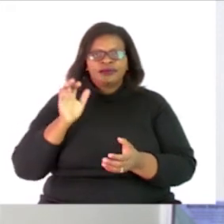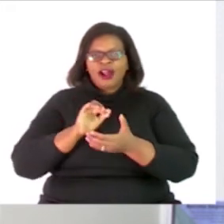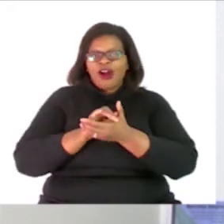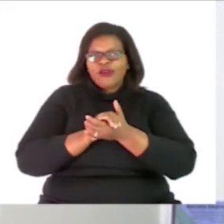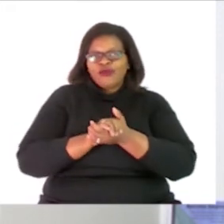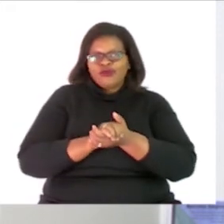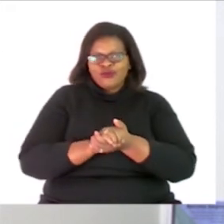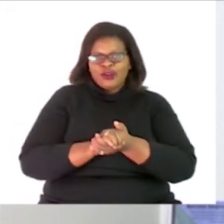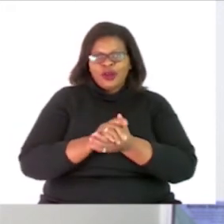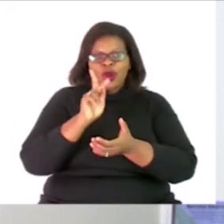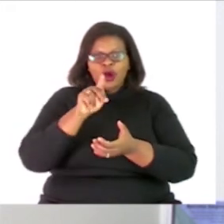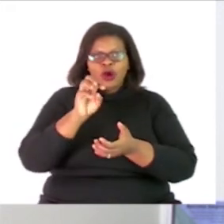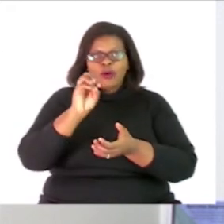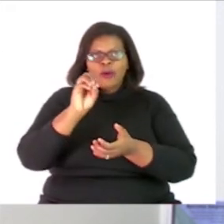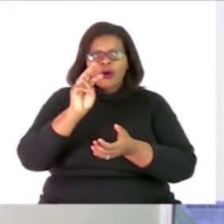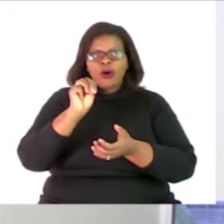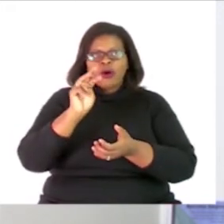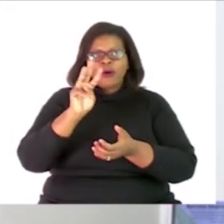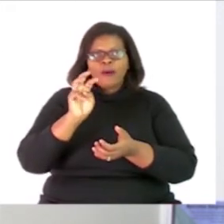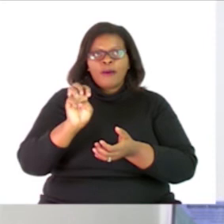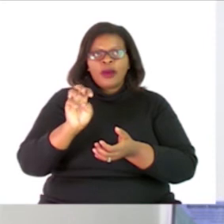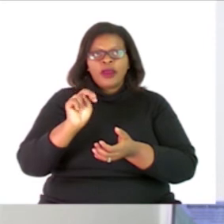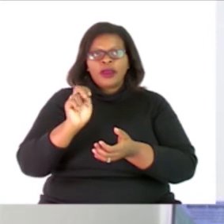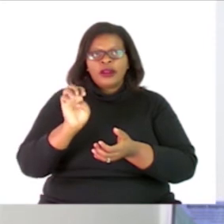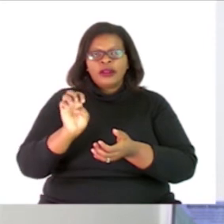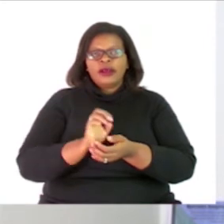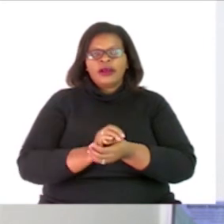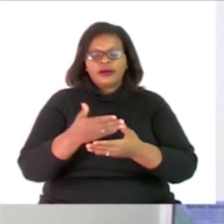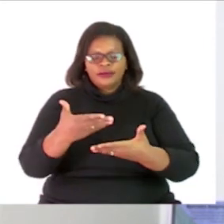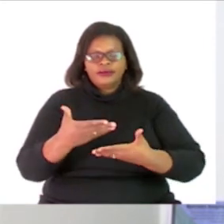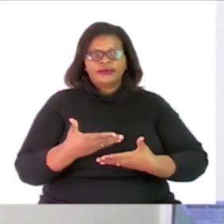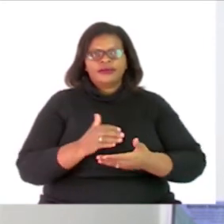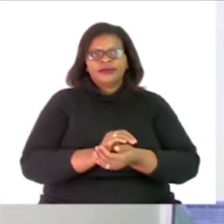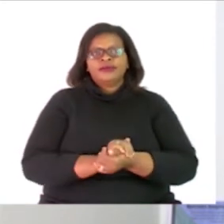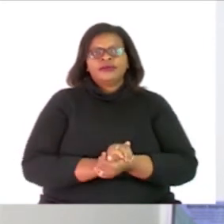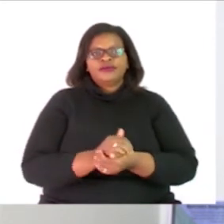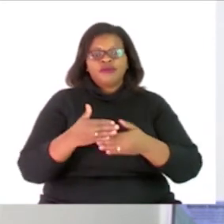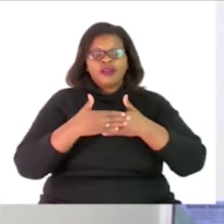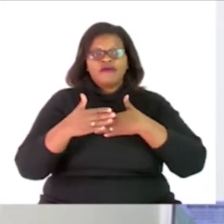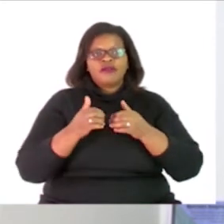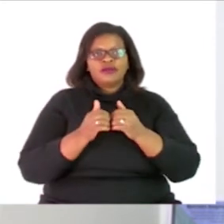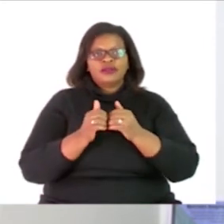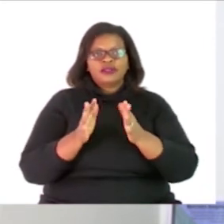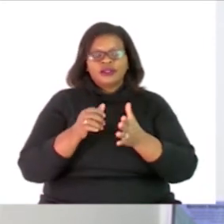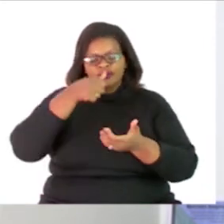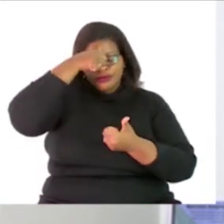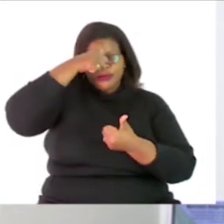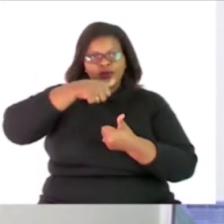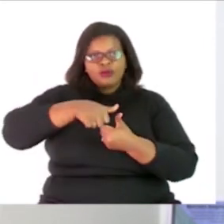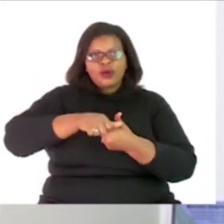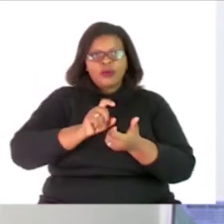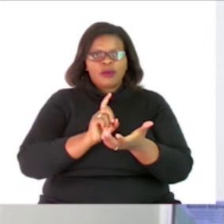is pomweni welcome right before we start remember to always